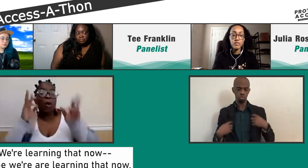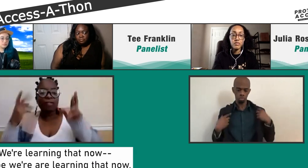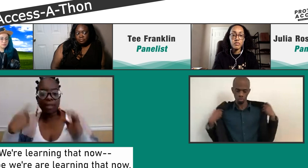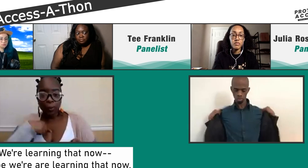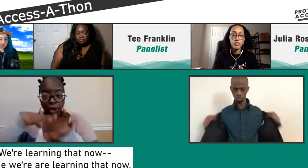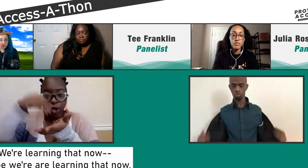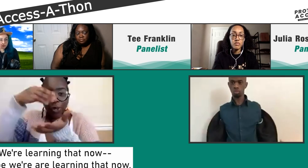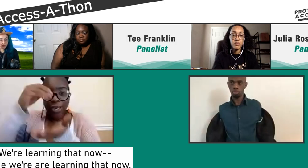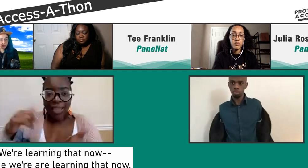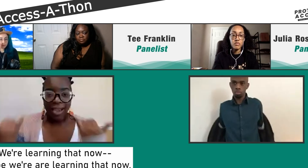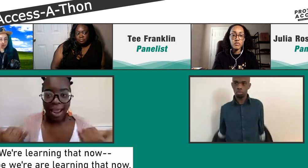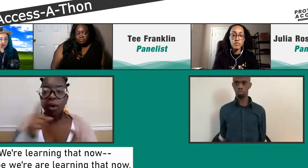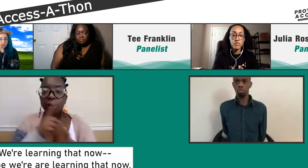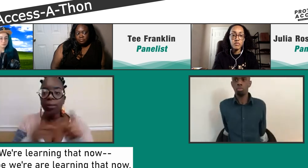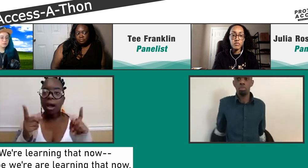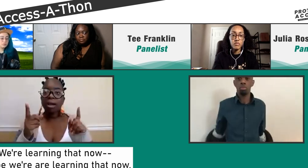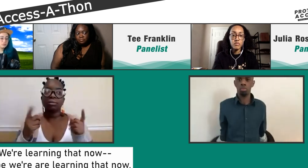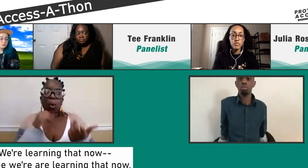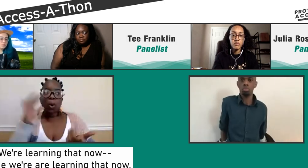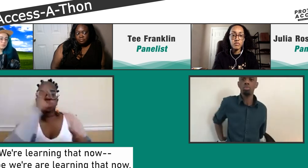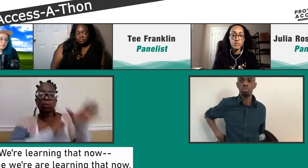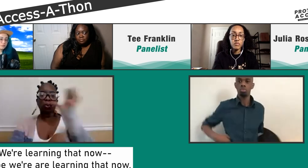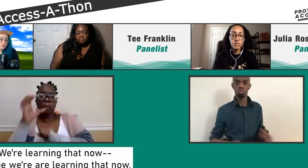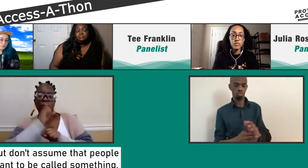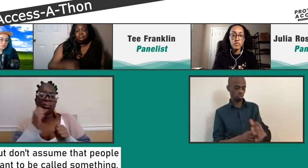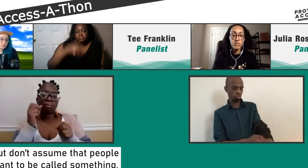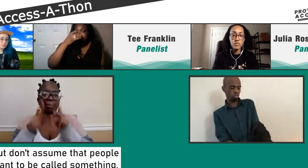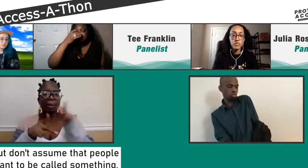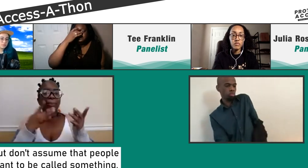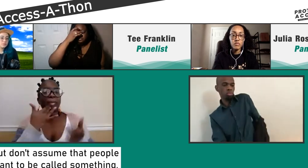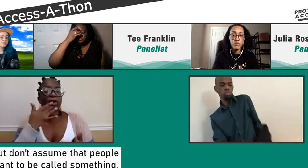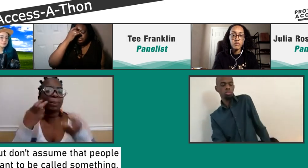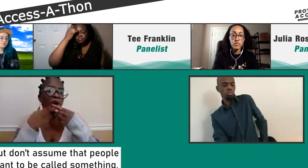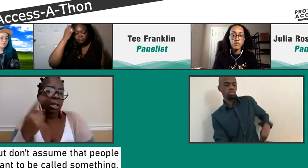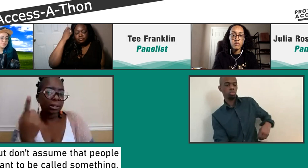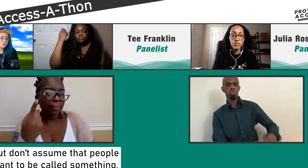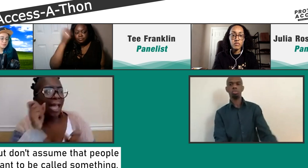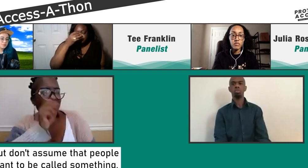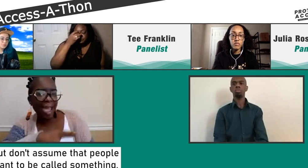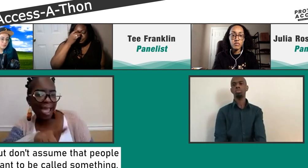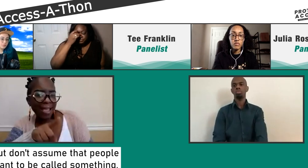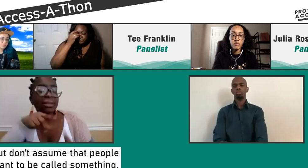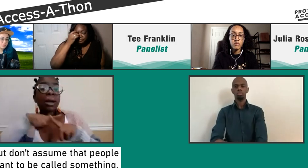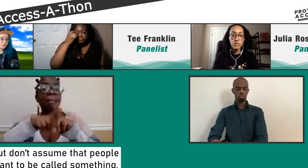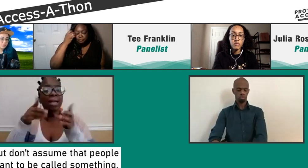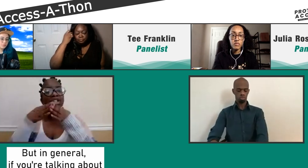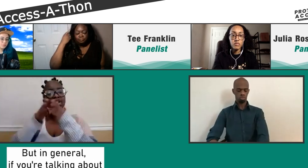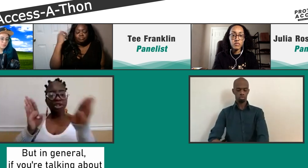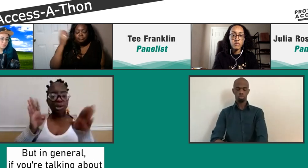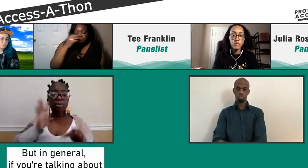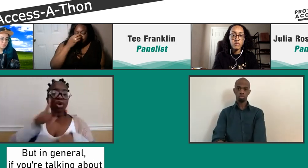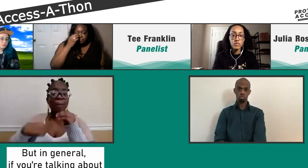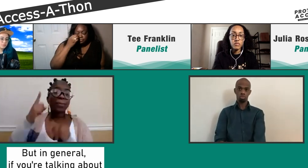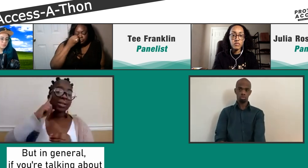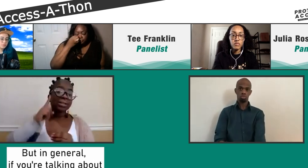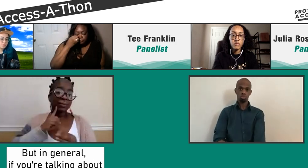sure. But don't assume that that is what the entire community wants to be labeled as. So, there's all of these assumptions,